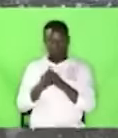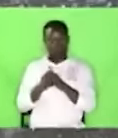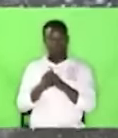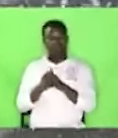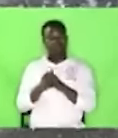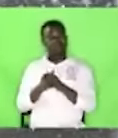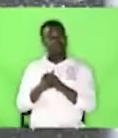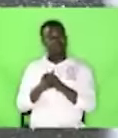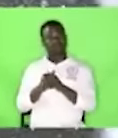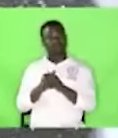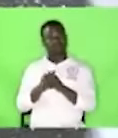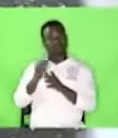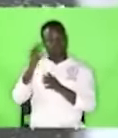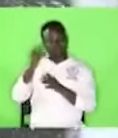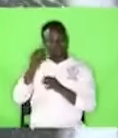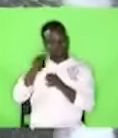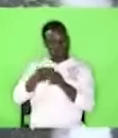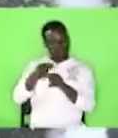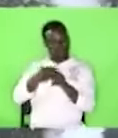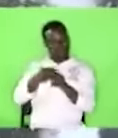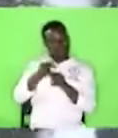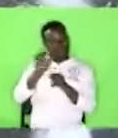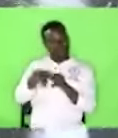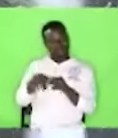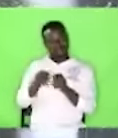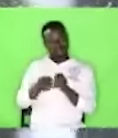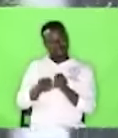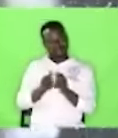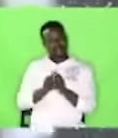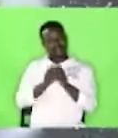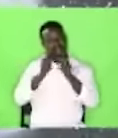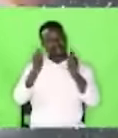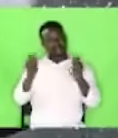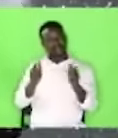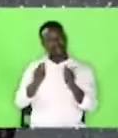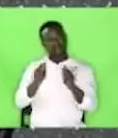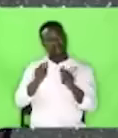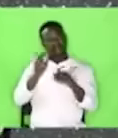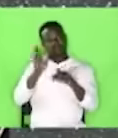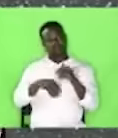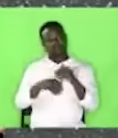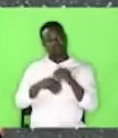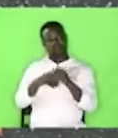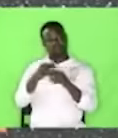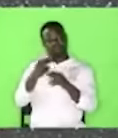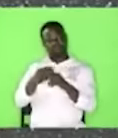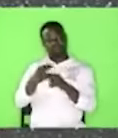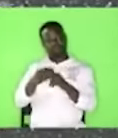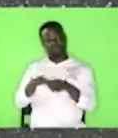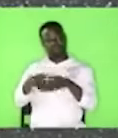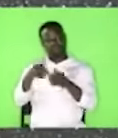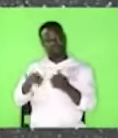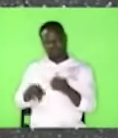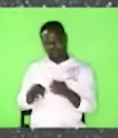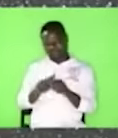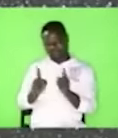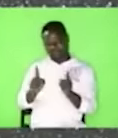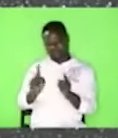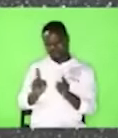is this name greater than the name that he was named what is the difference